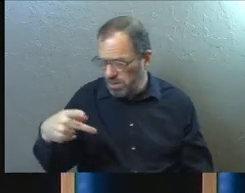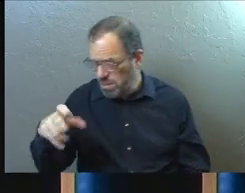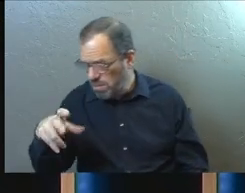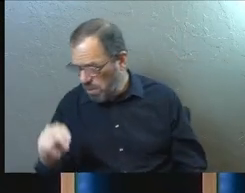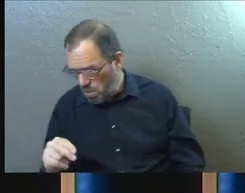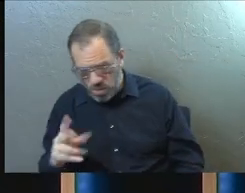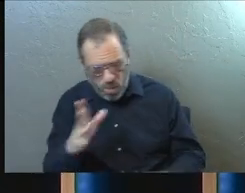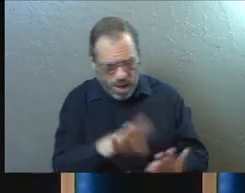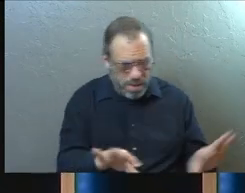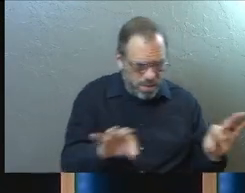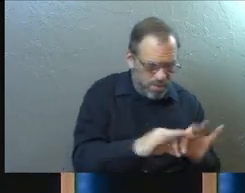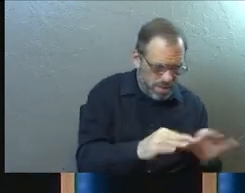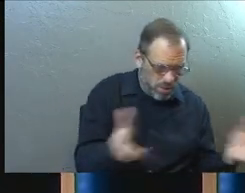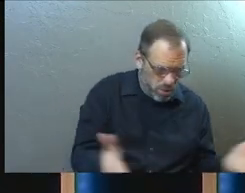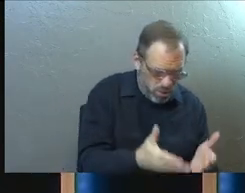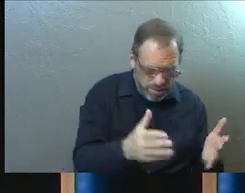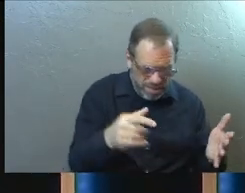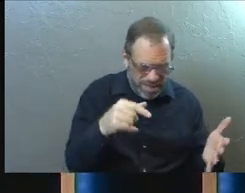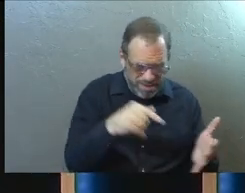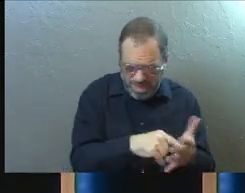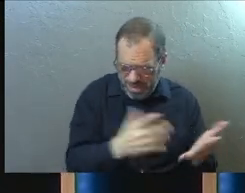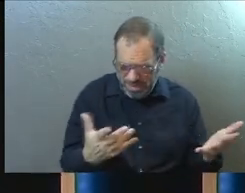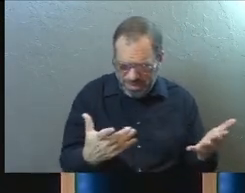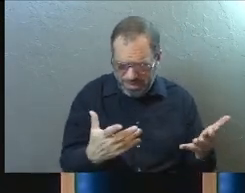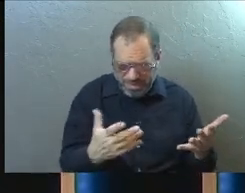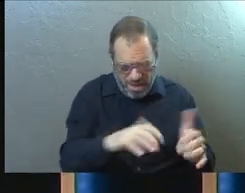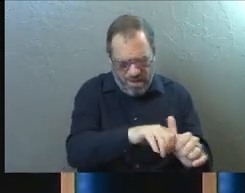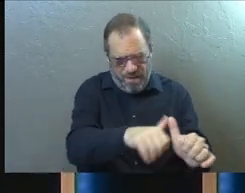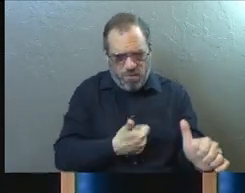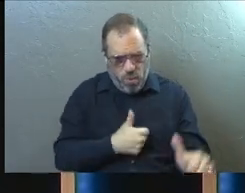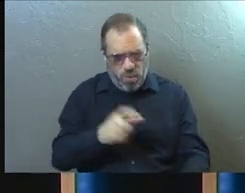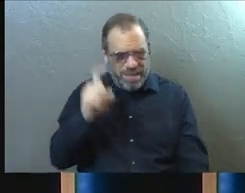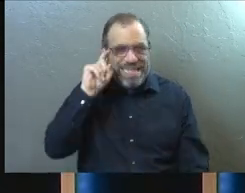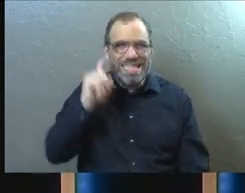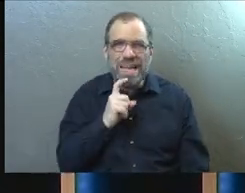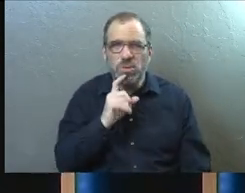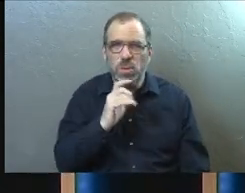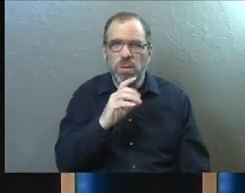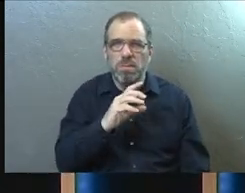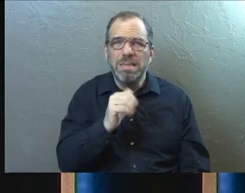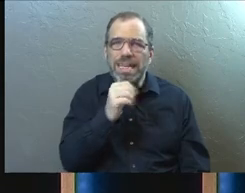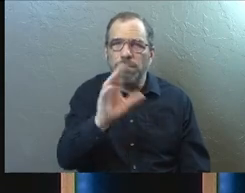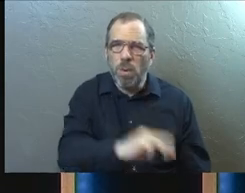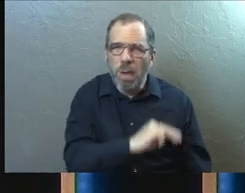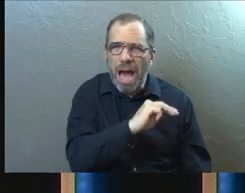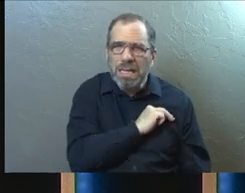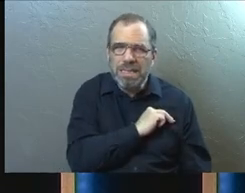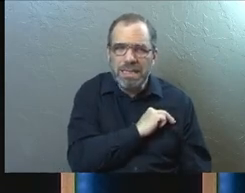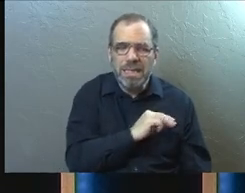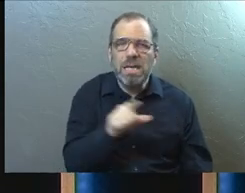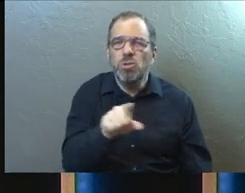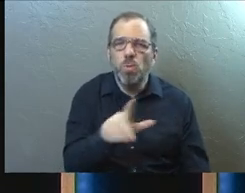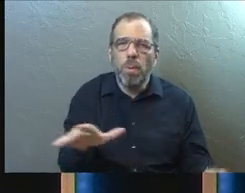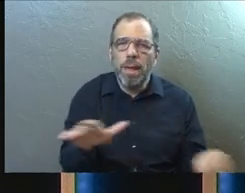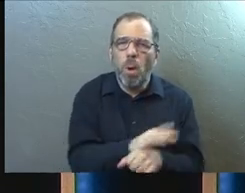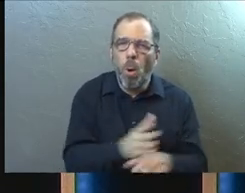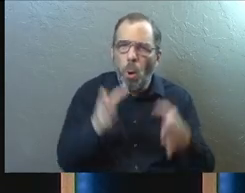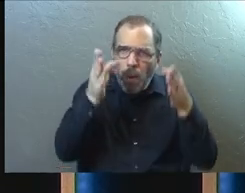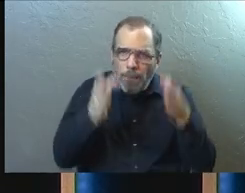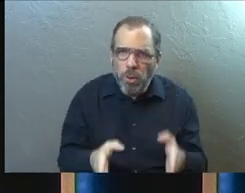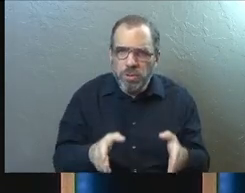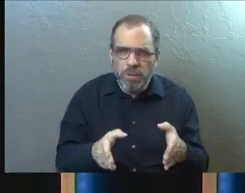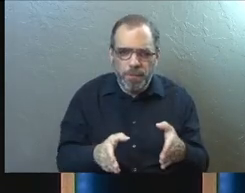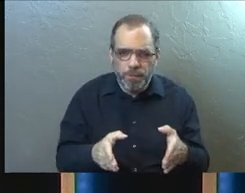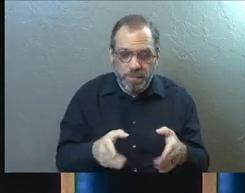Why is it a big deal? Why are we being encouraged in this to abstain from sexual immorality because we are a whole person? I think it's an